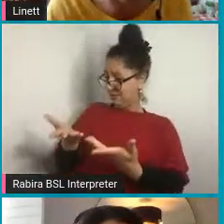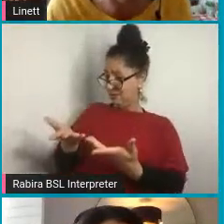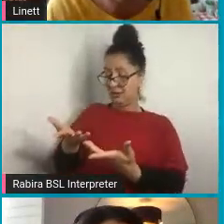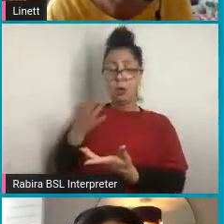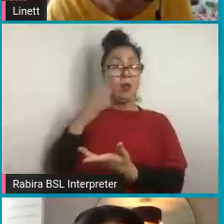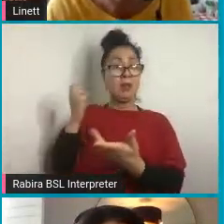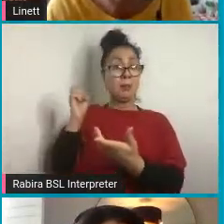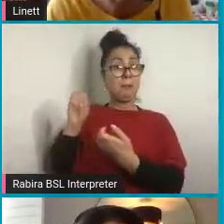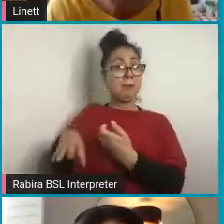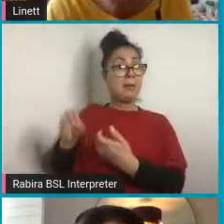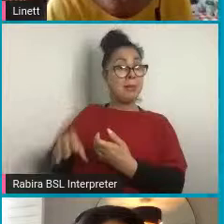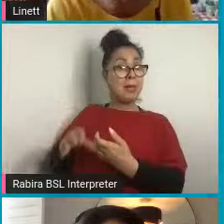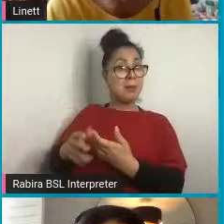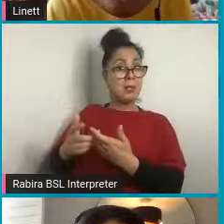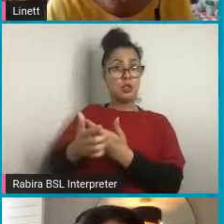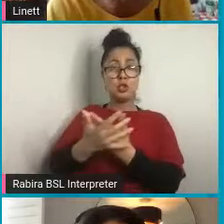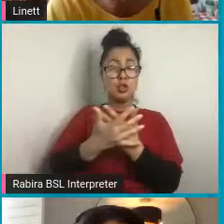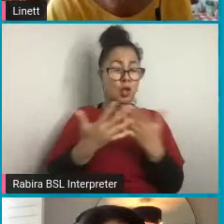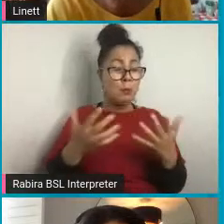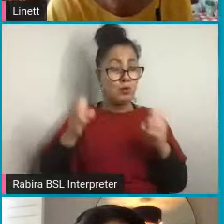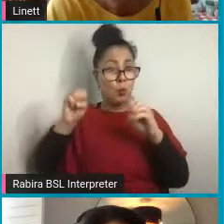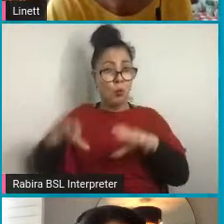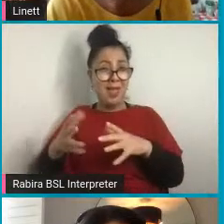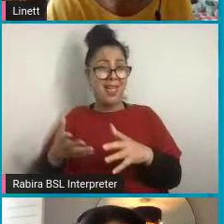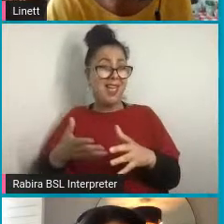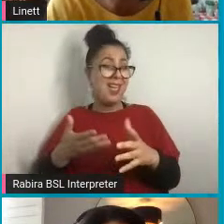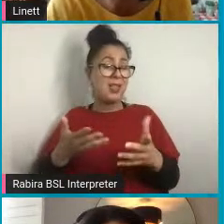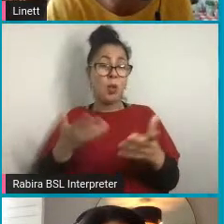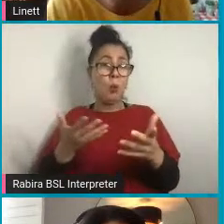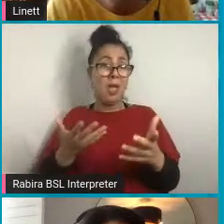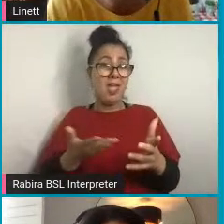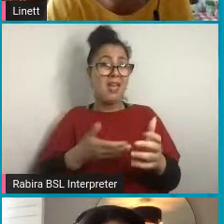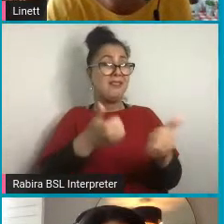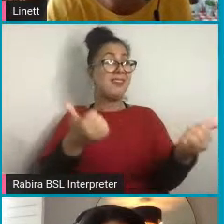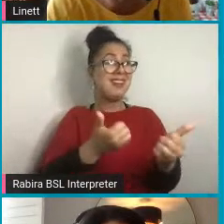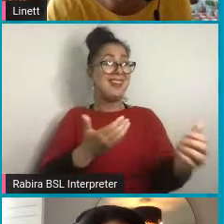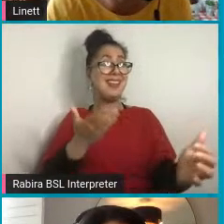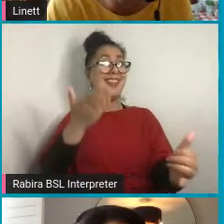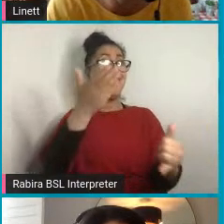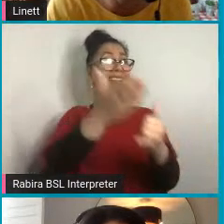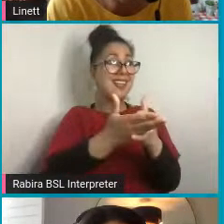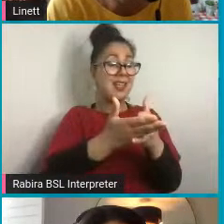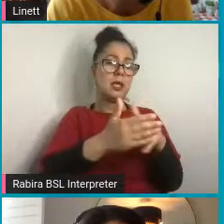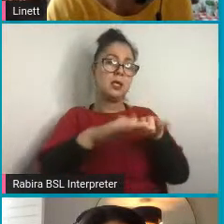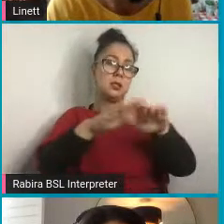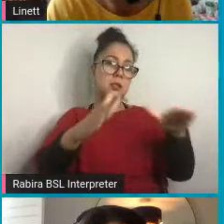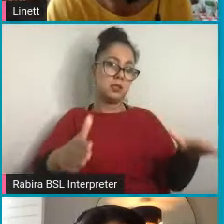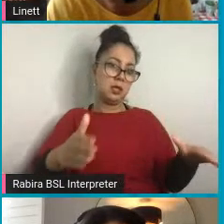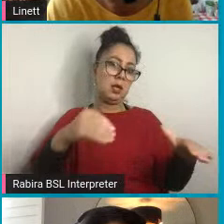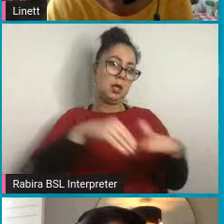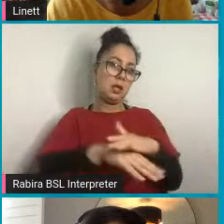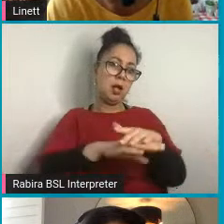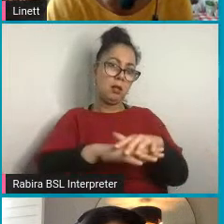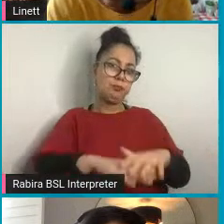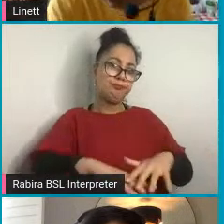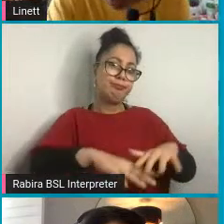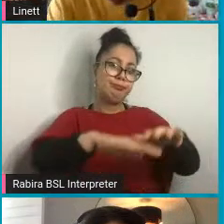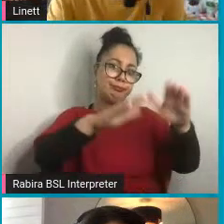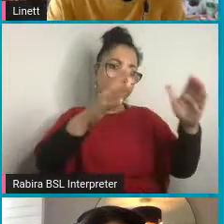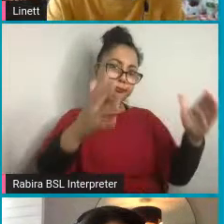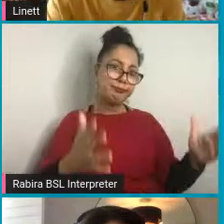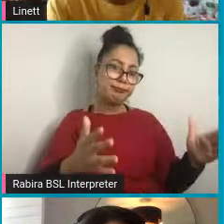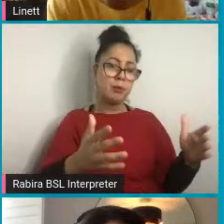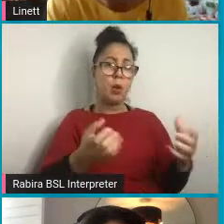so much waste ends up in the sea, sadly. You are doing wonderful with your pledges. I'll give you